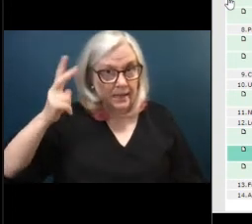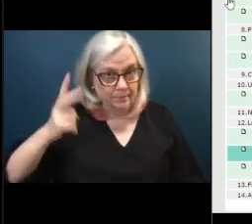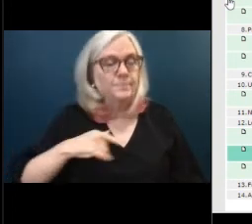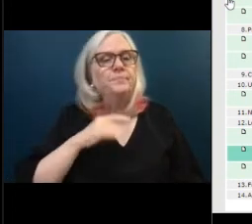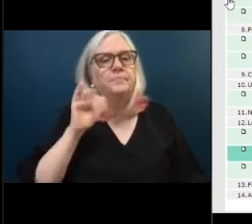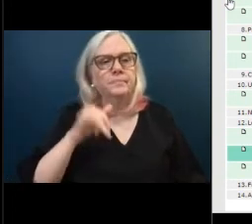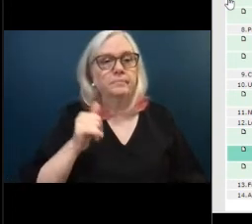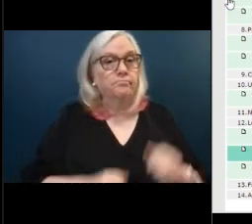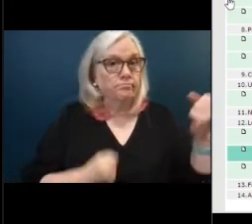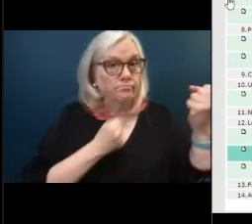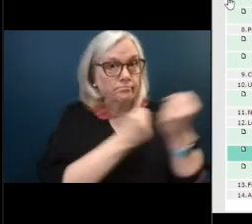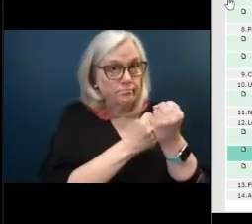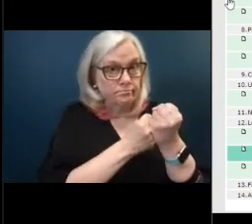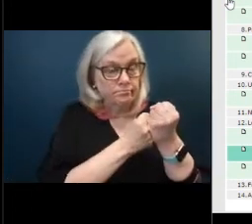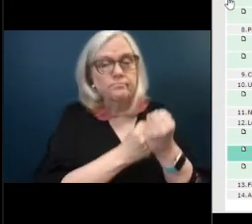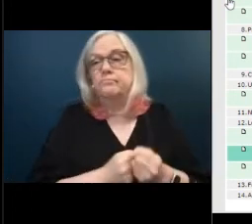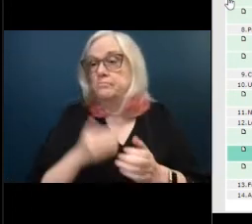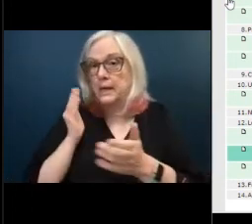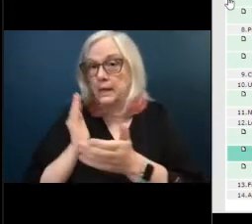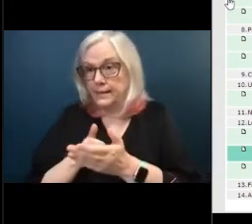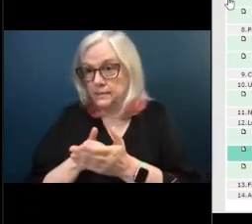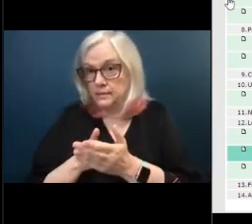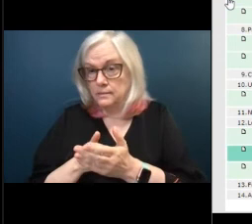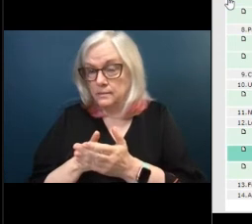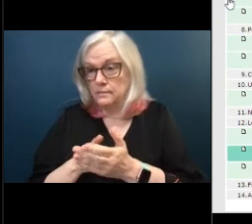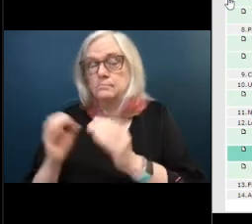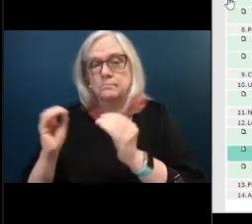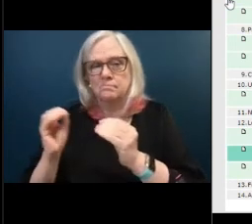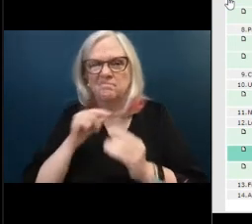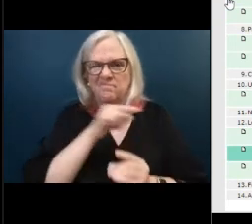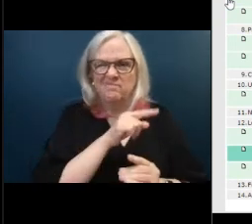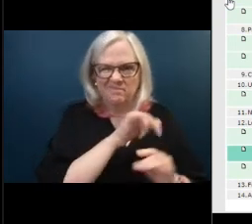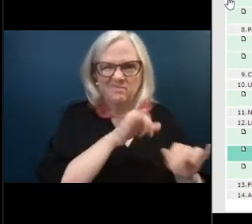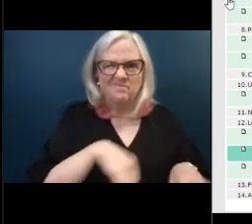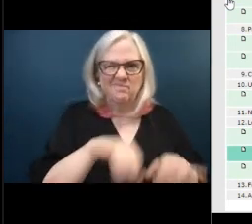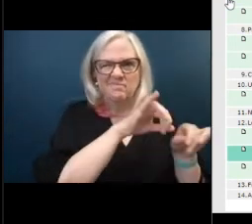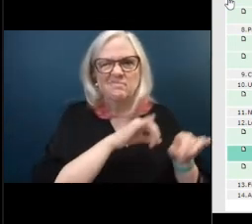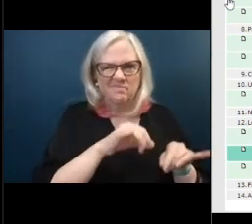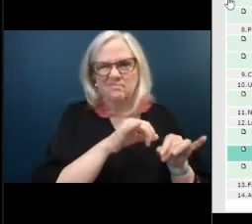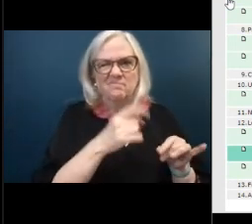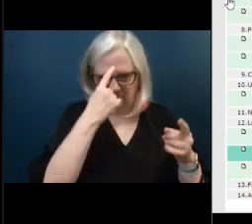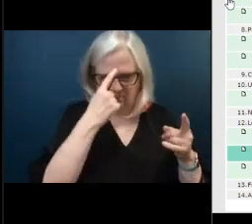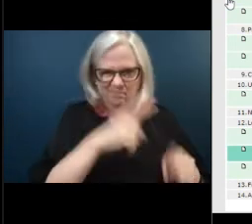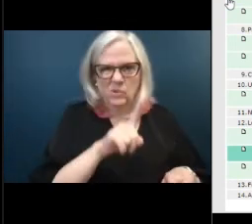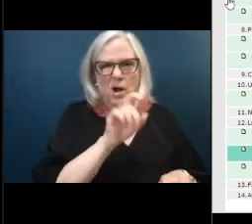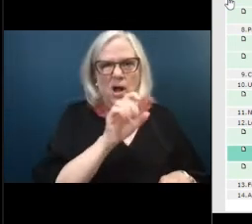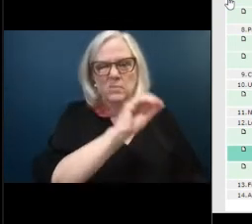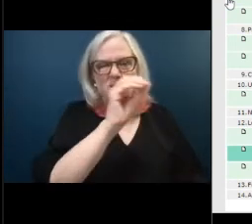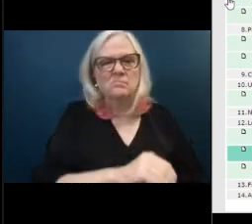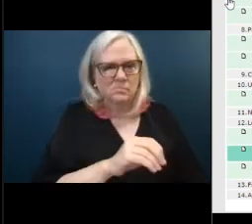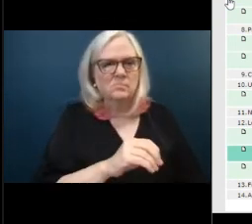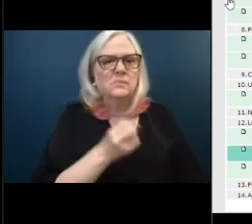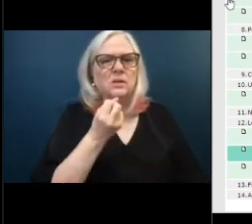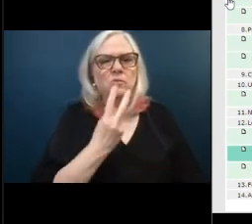favor say aye aye aye all those opposed say no the ayes habit the motion passes unanimously 12b and c have been